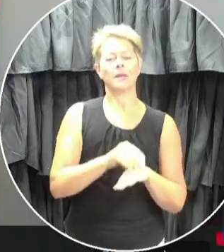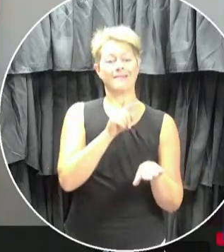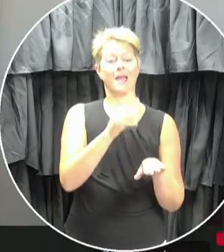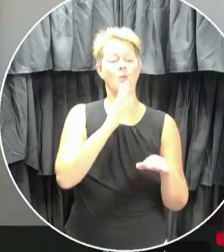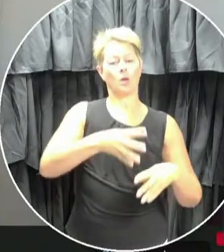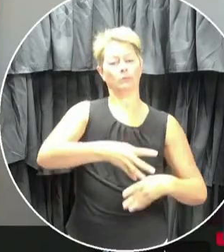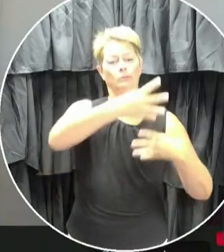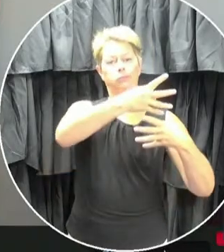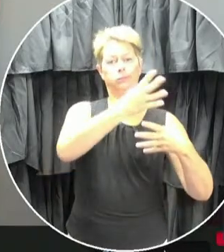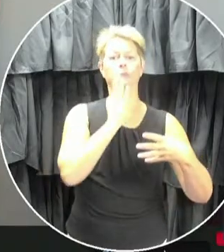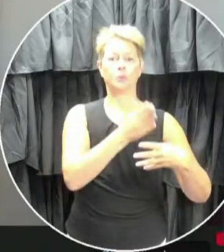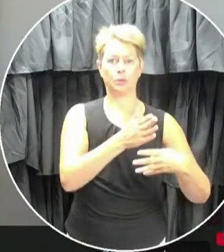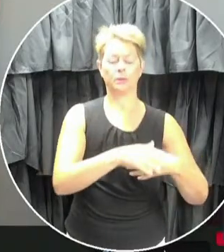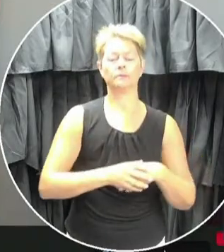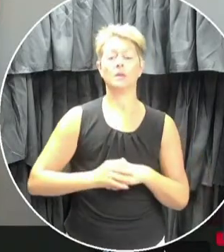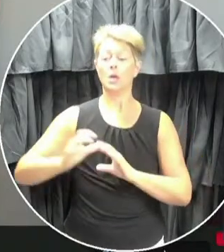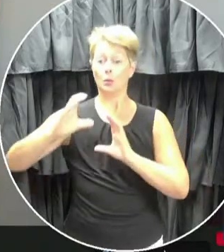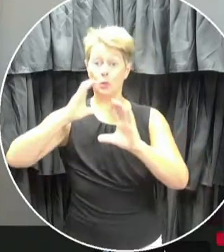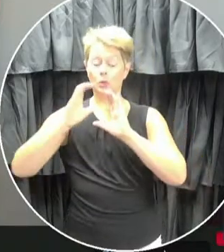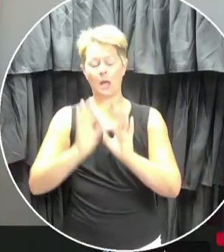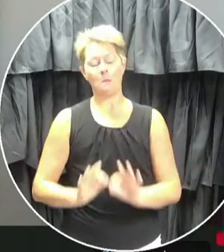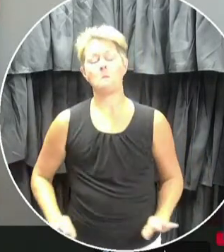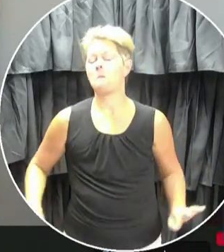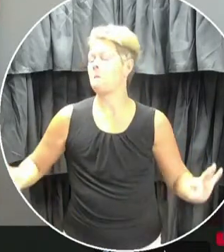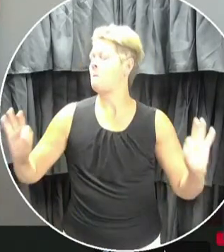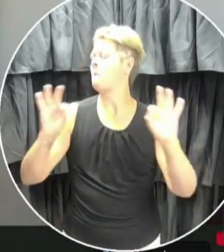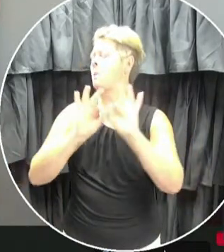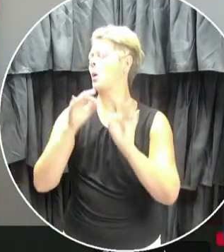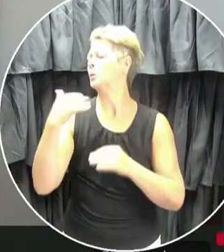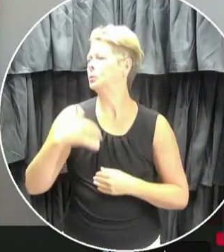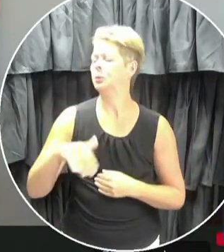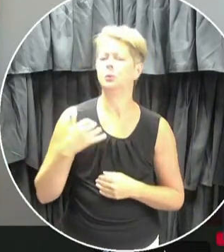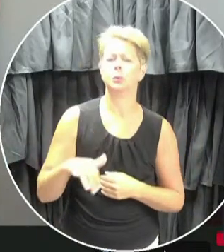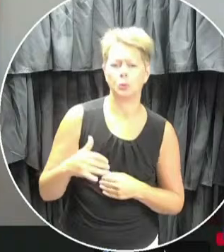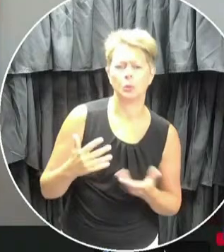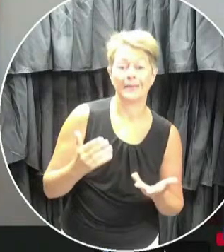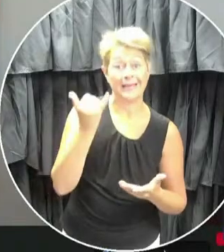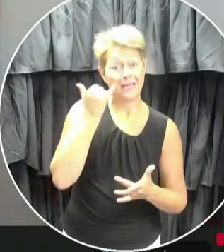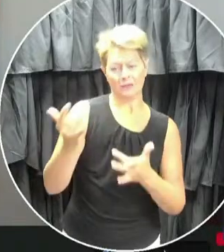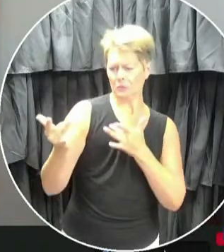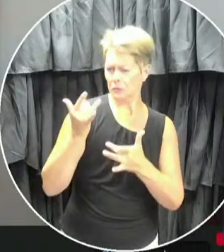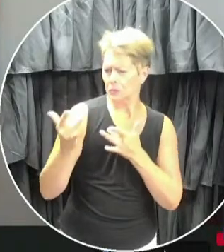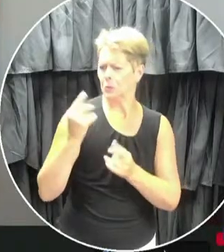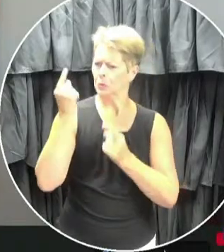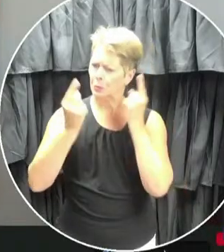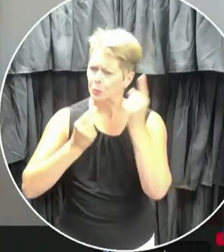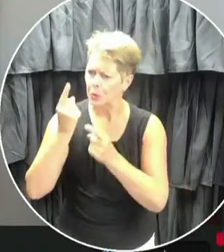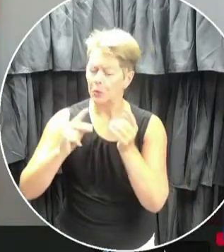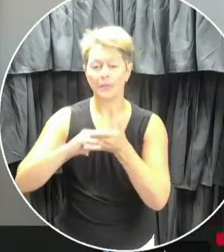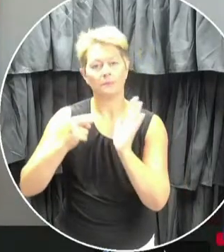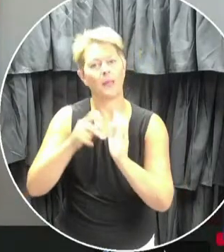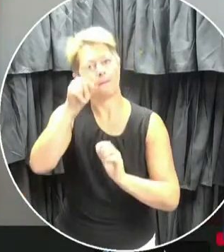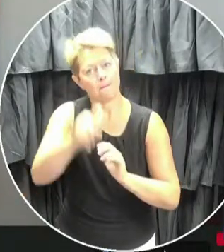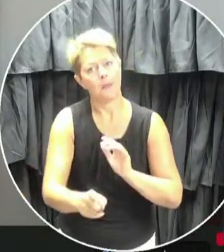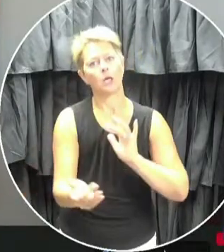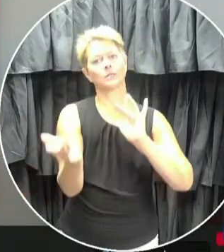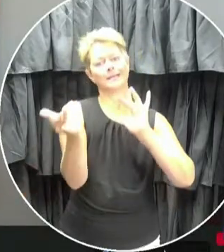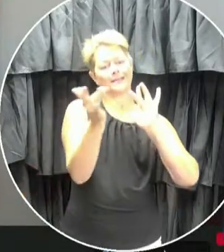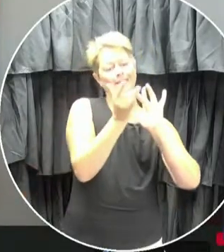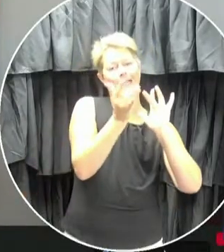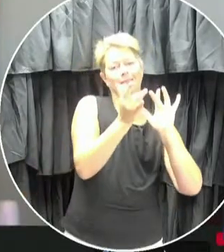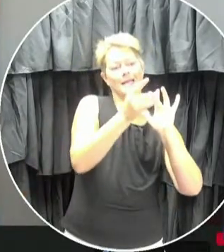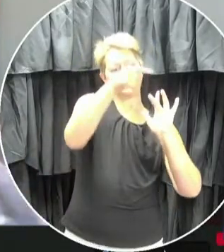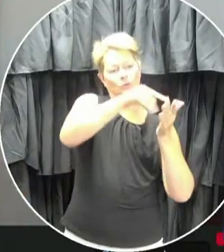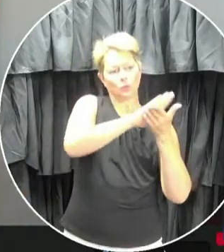school year. Communications is paramount in this on all parties. If there are concerns and worries out there, you have to reach out to your network,